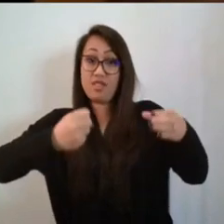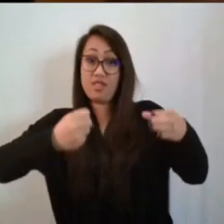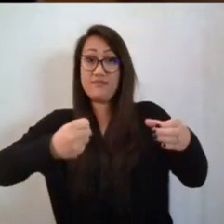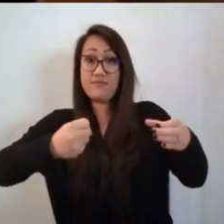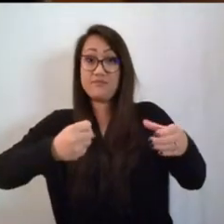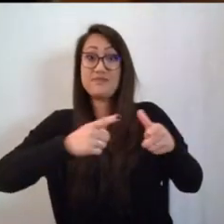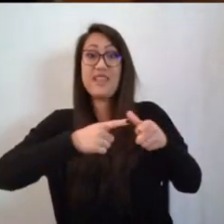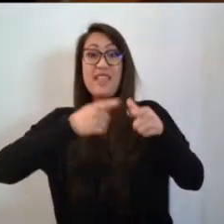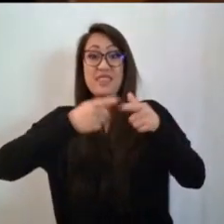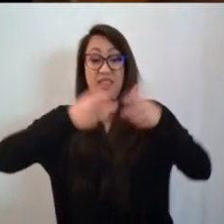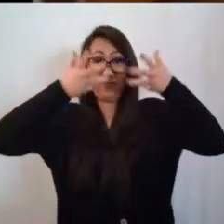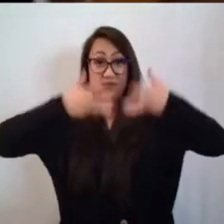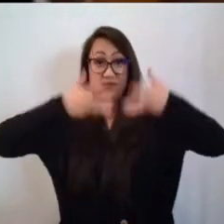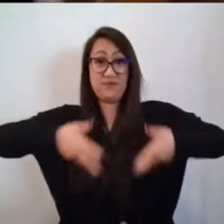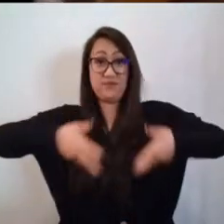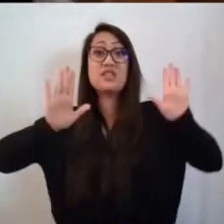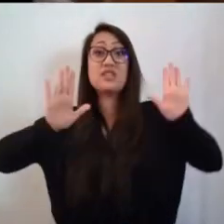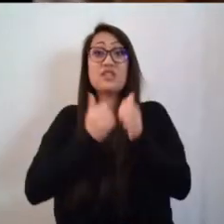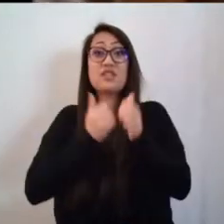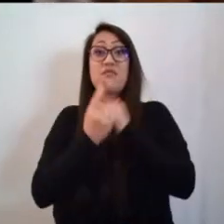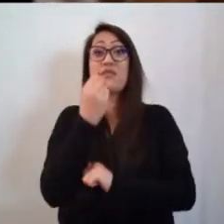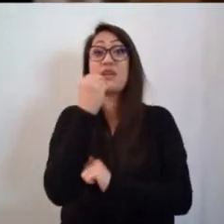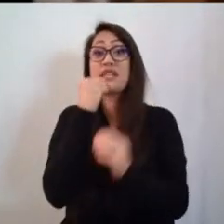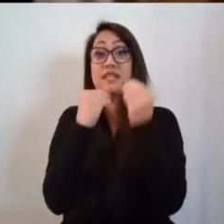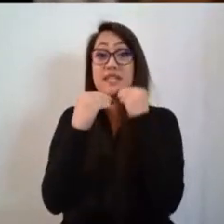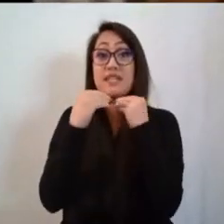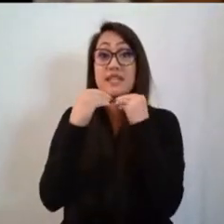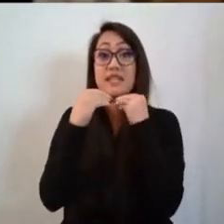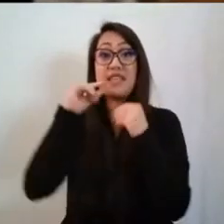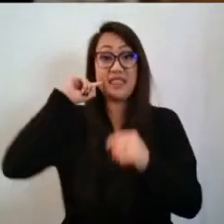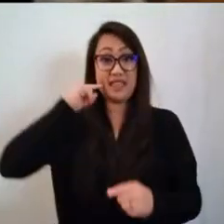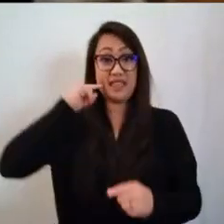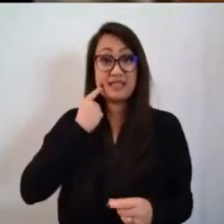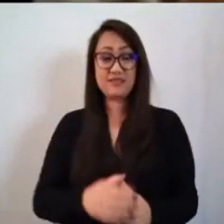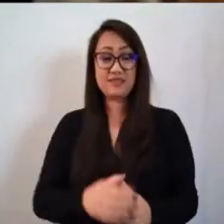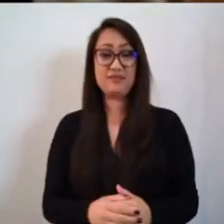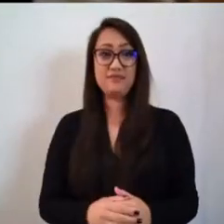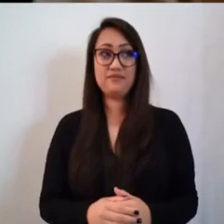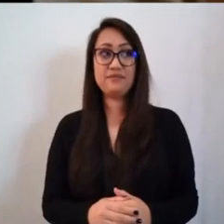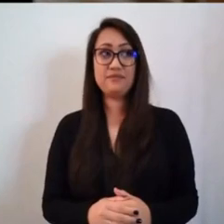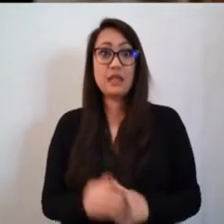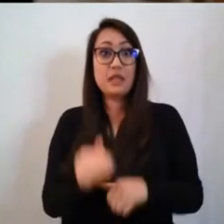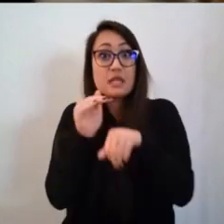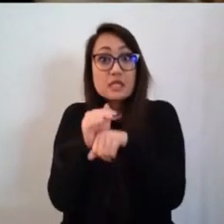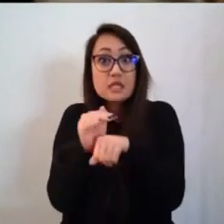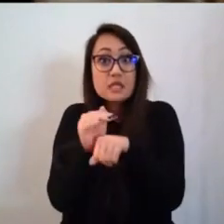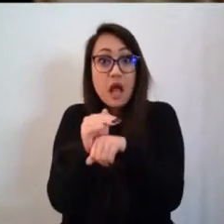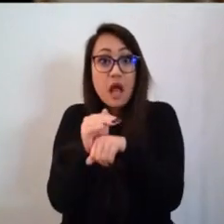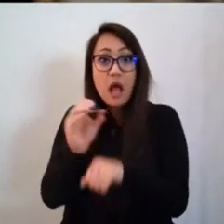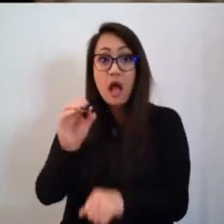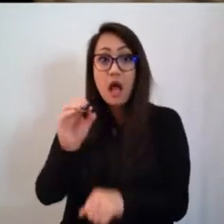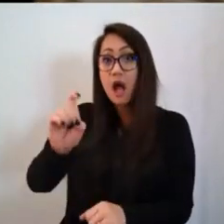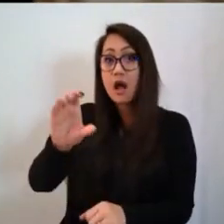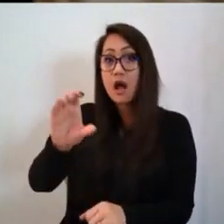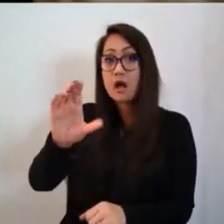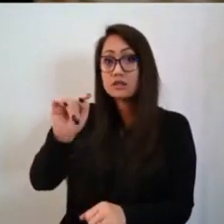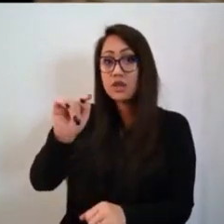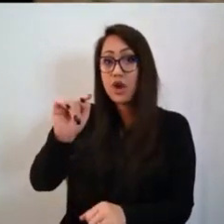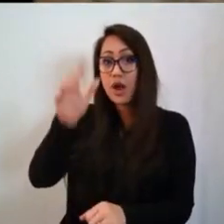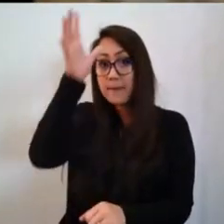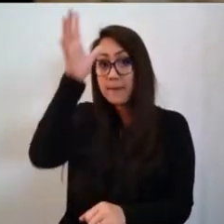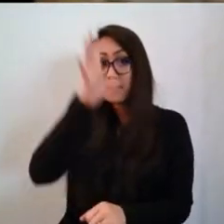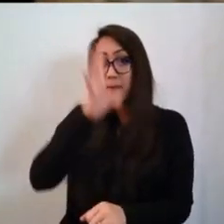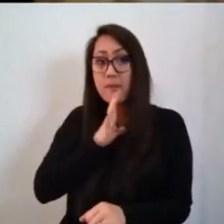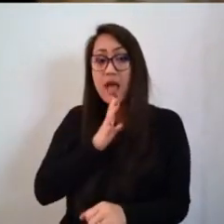wintergreen peppermint candy. And that night, the ox cart man sat in front of his